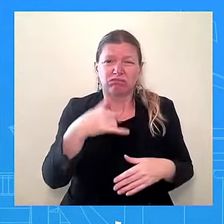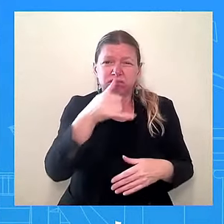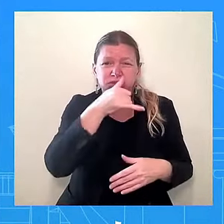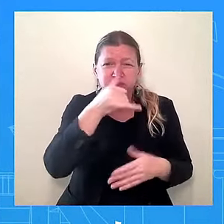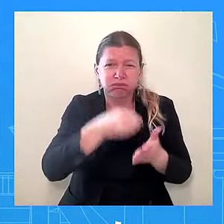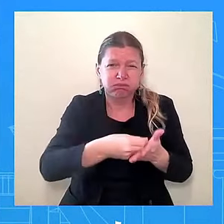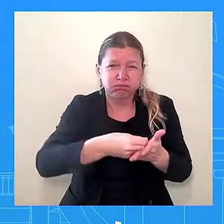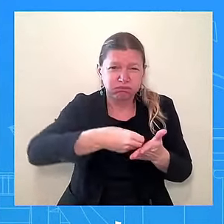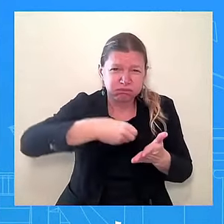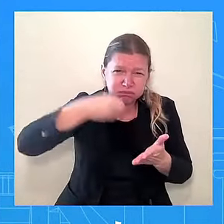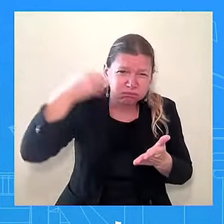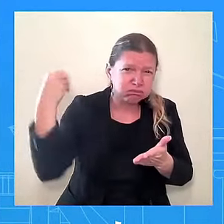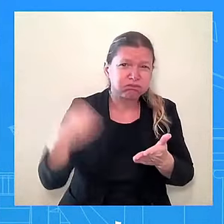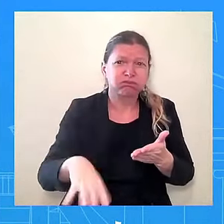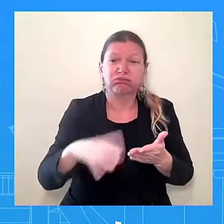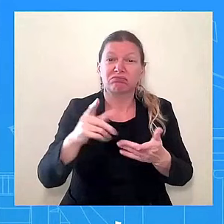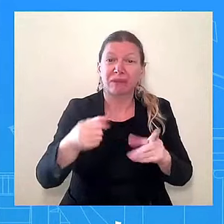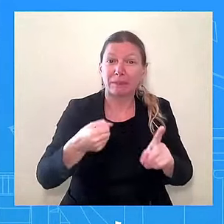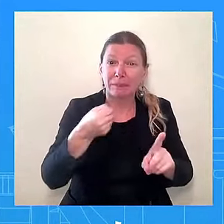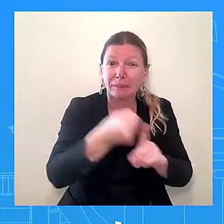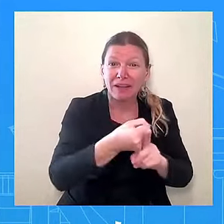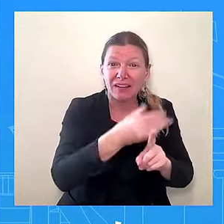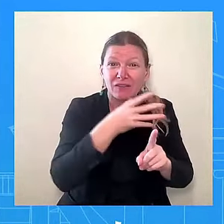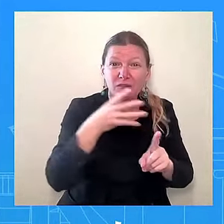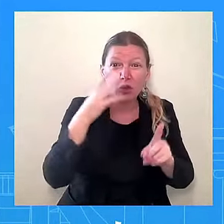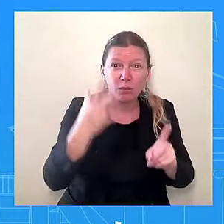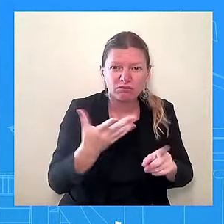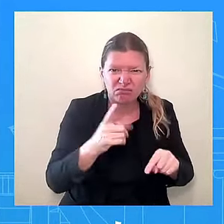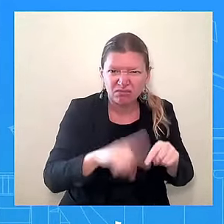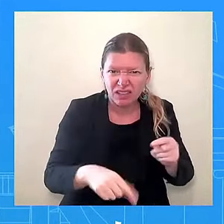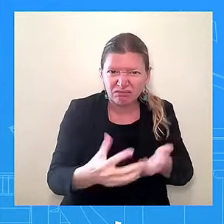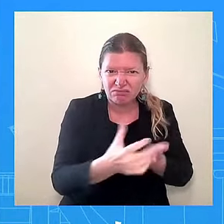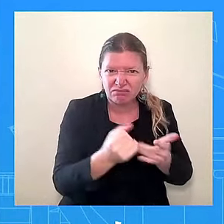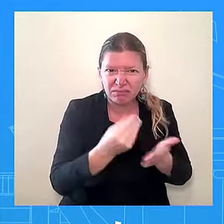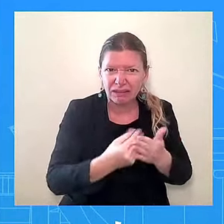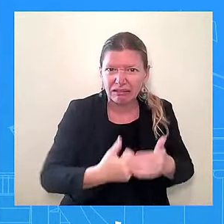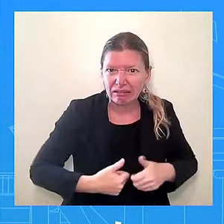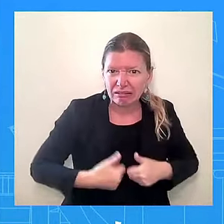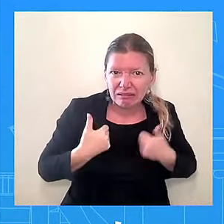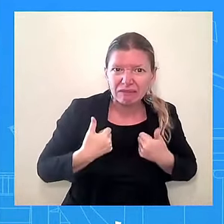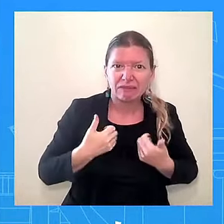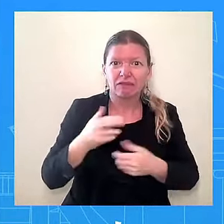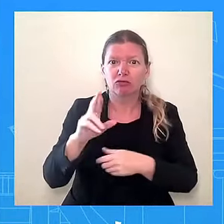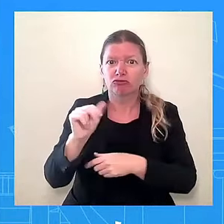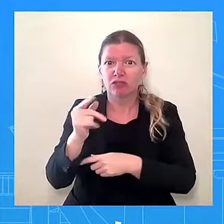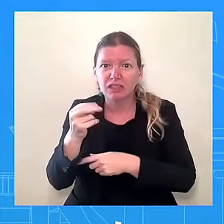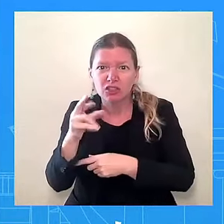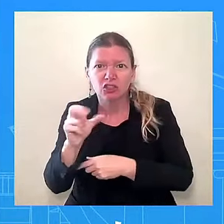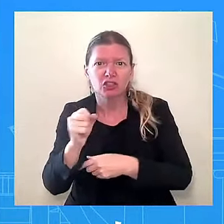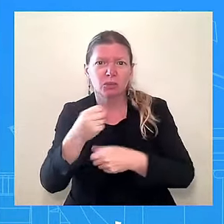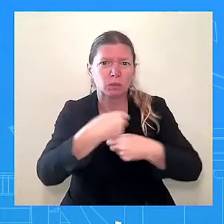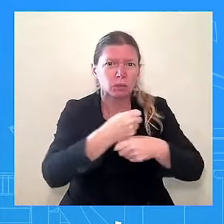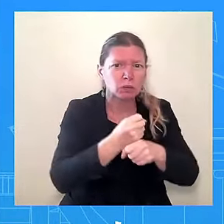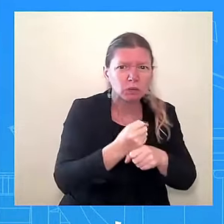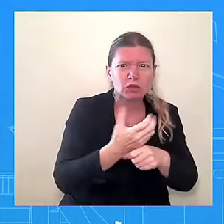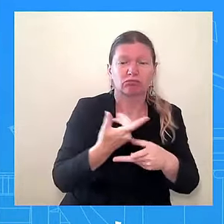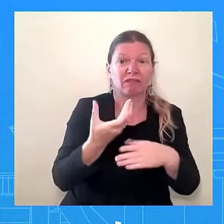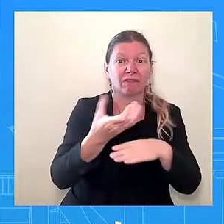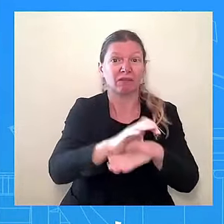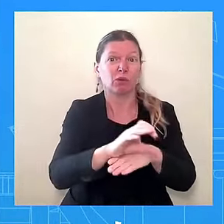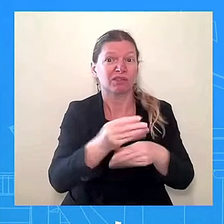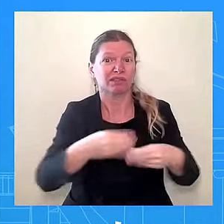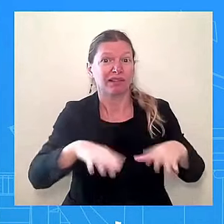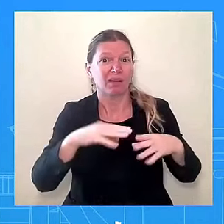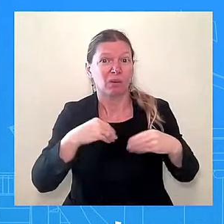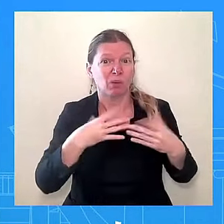forested landowners, but it also results in devastations of homes and businesses. We're now seeing floods that are supposed to be 100-year